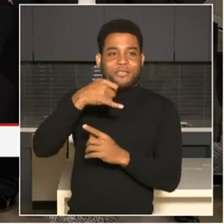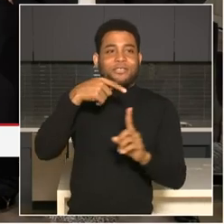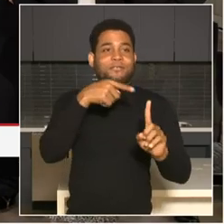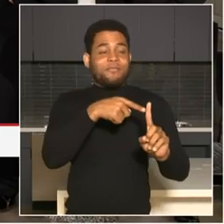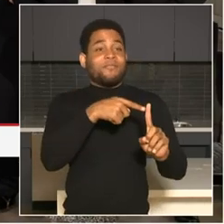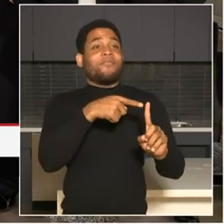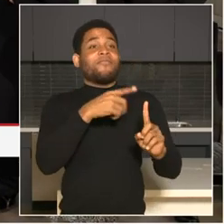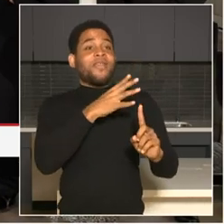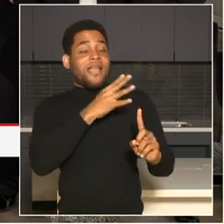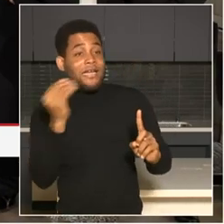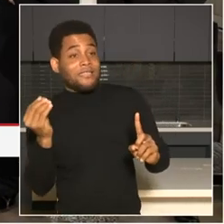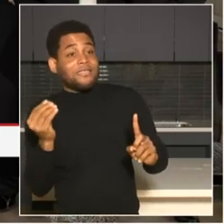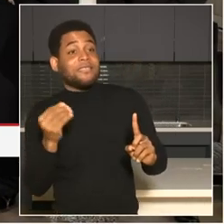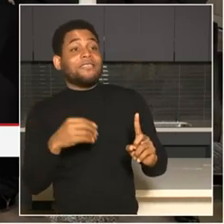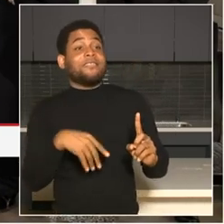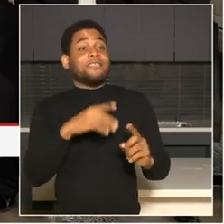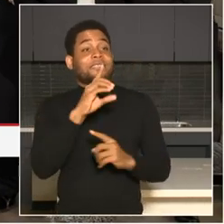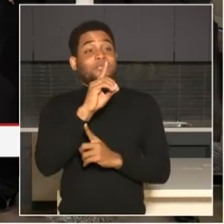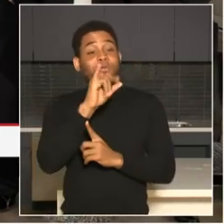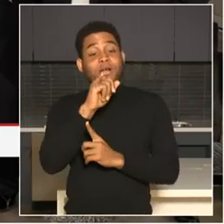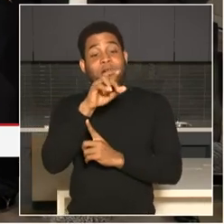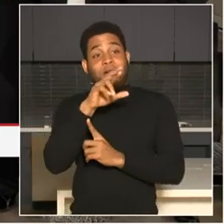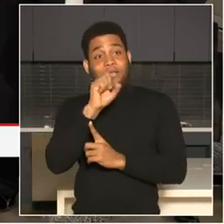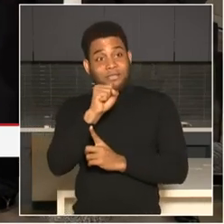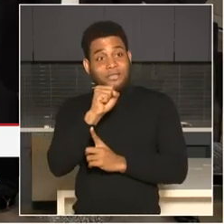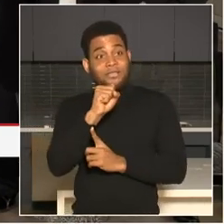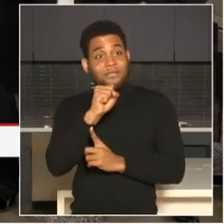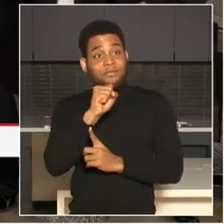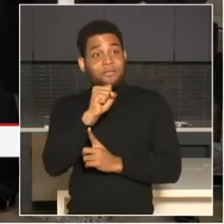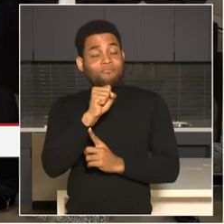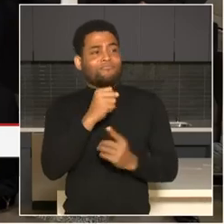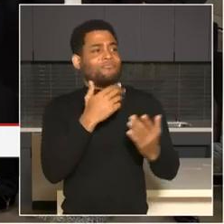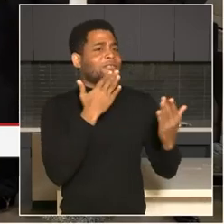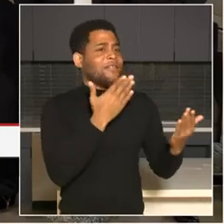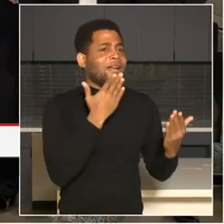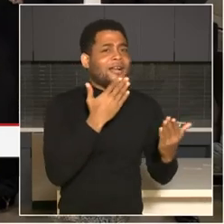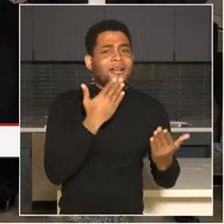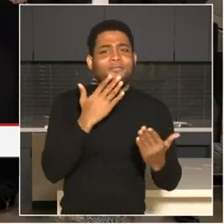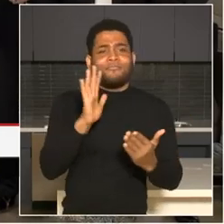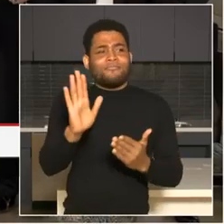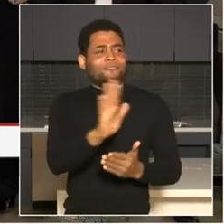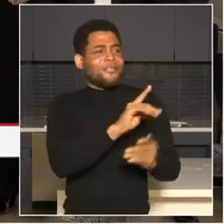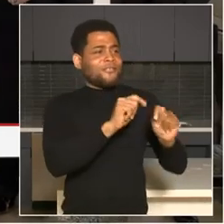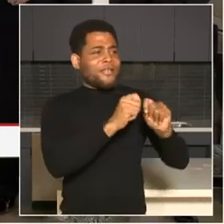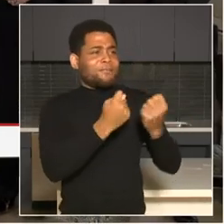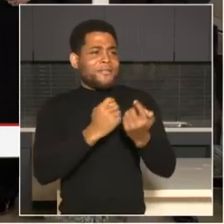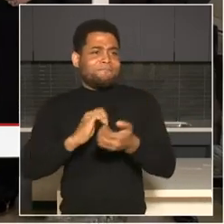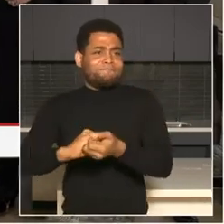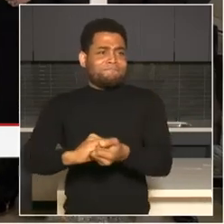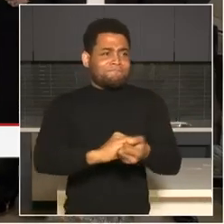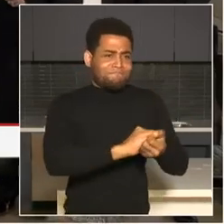so with that, I want to turn to Chief Smith to talk about the Real-Time Crime Center.